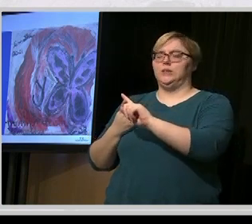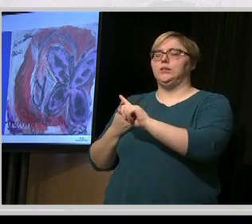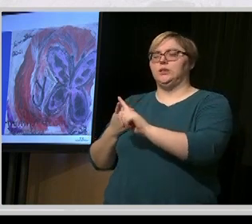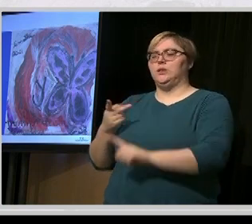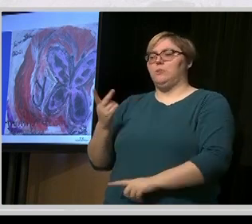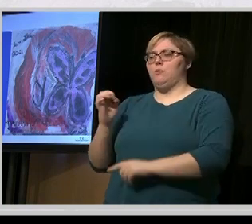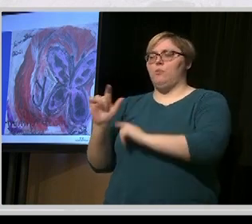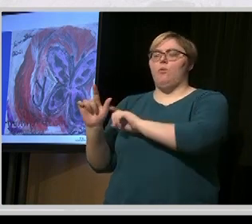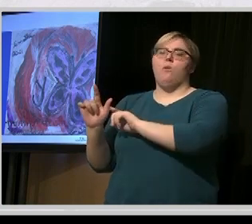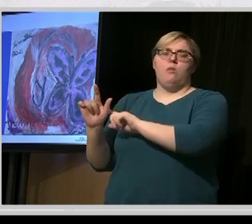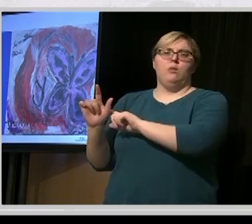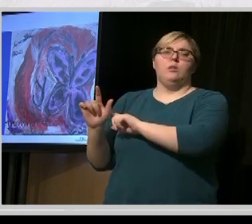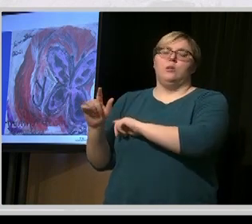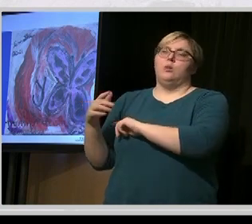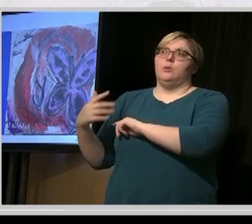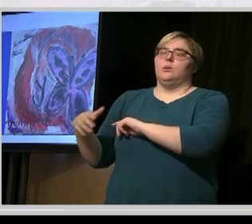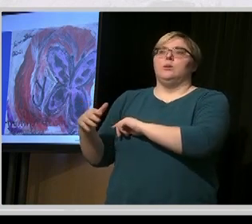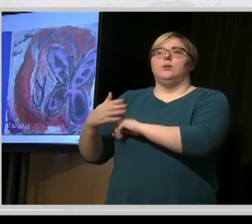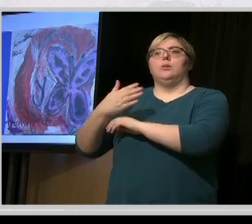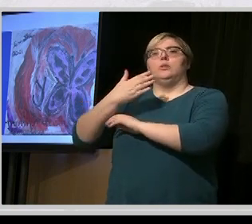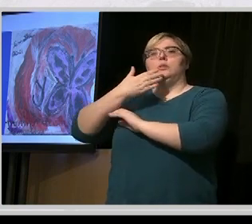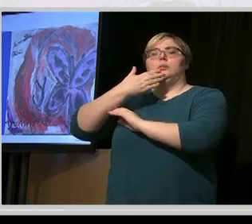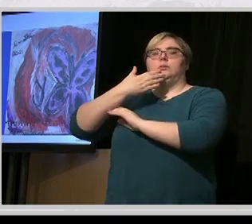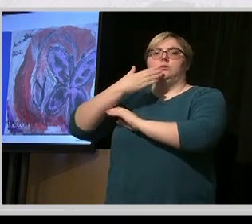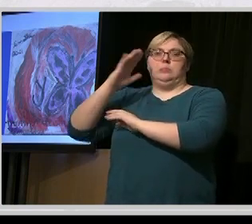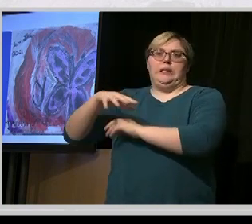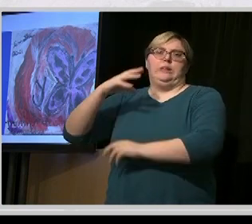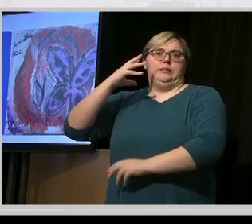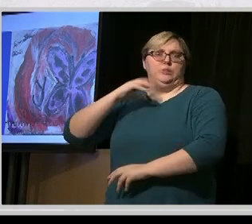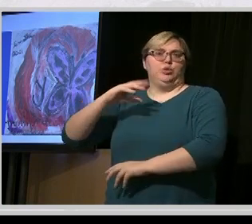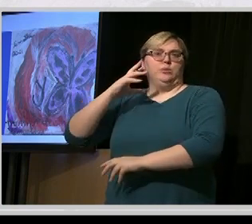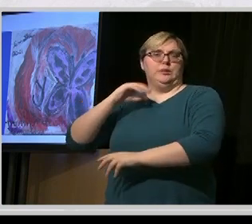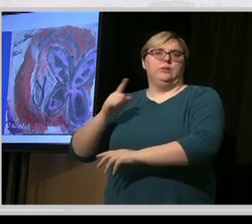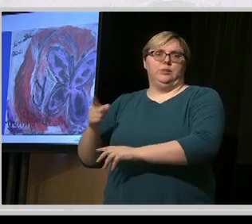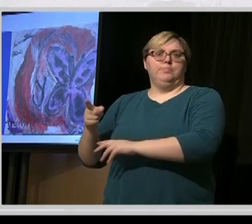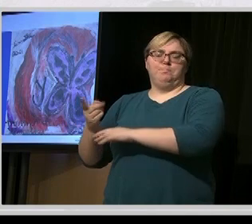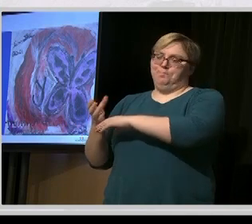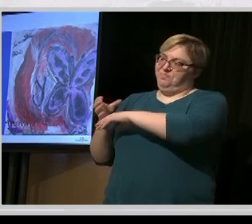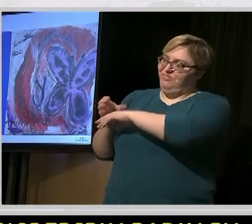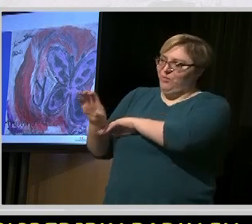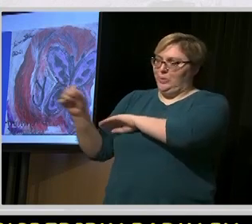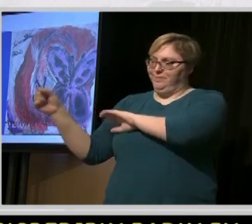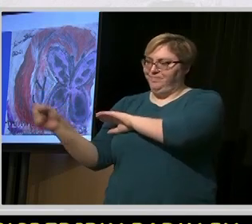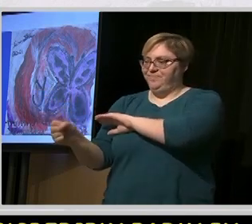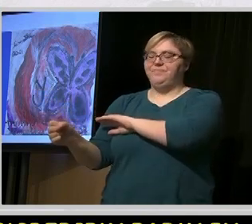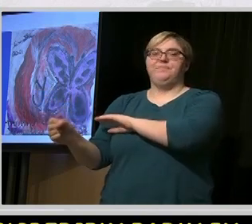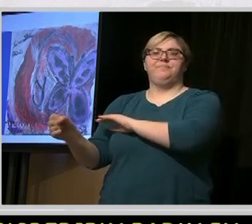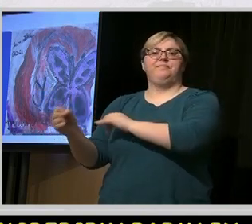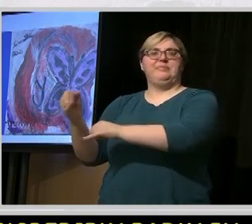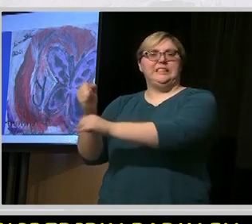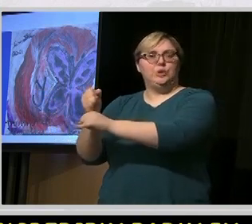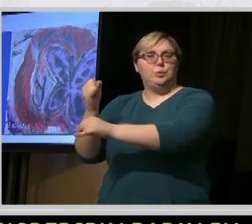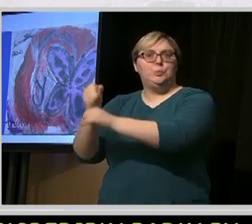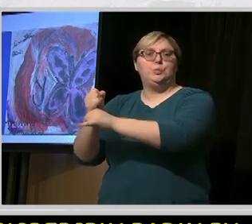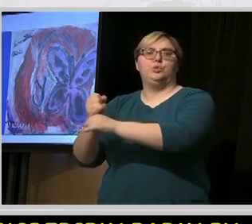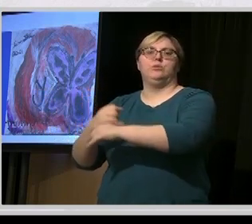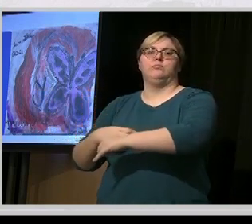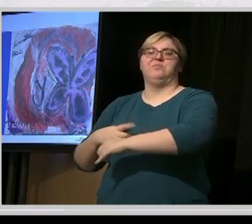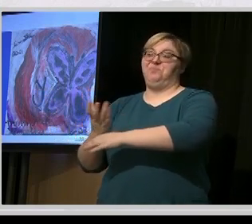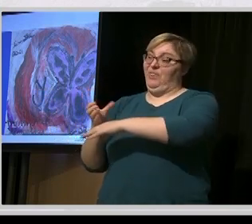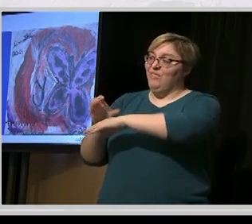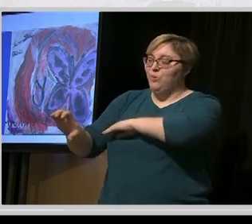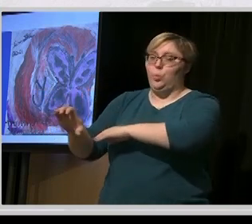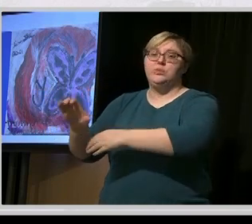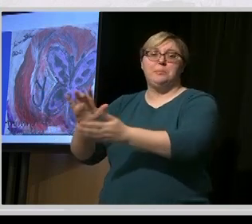by the system. Forced institutionalization, forced drugs. And he made a film about his experience. If you haven't seen it, it's